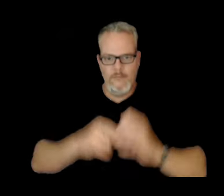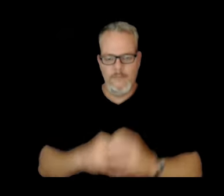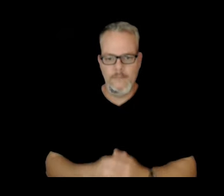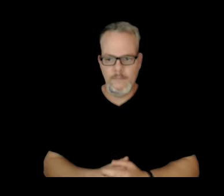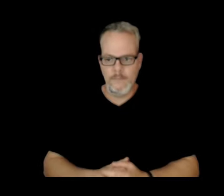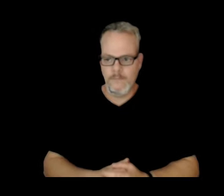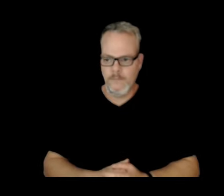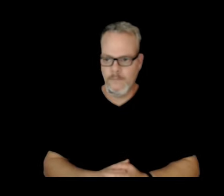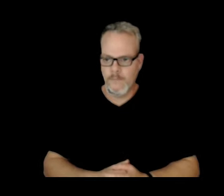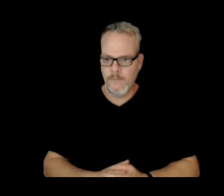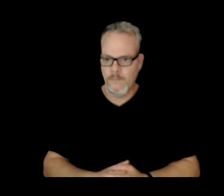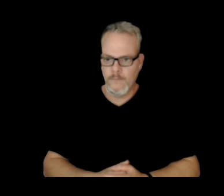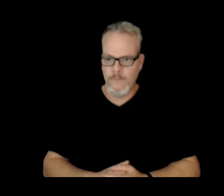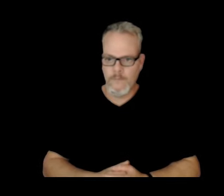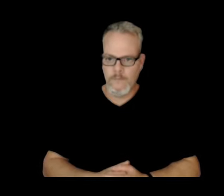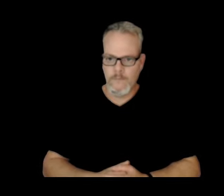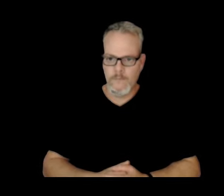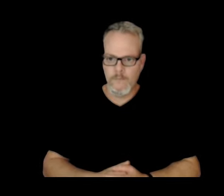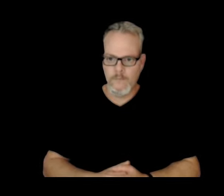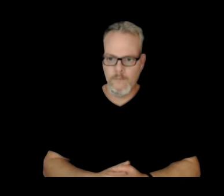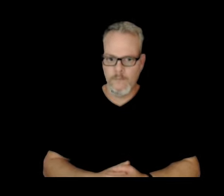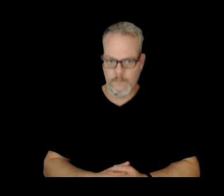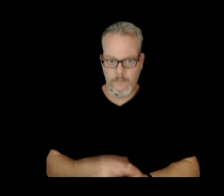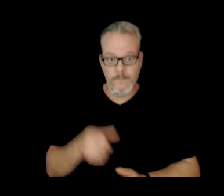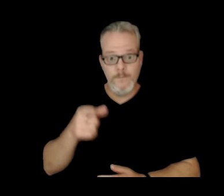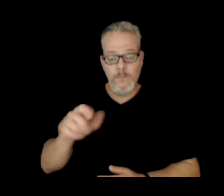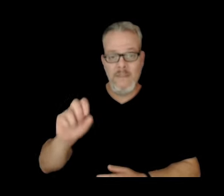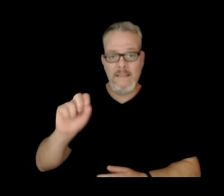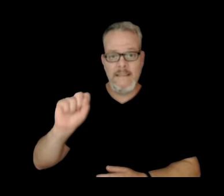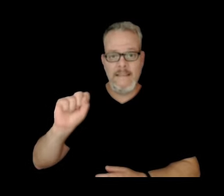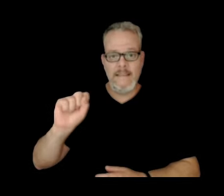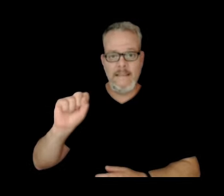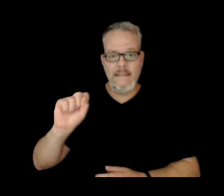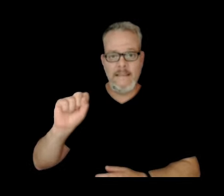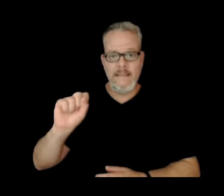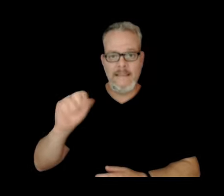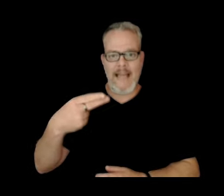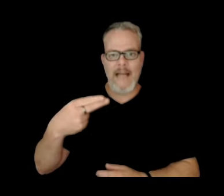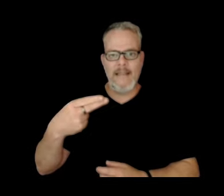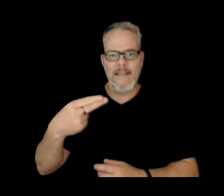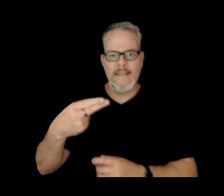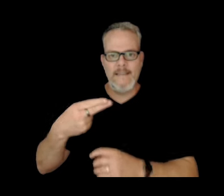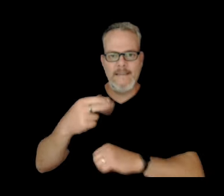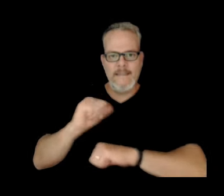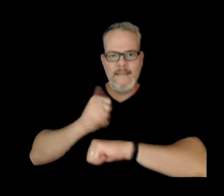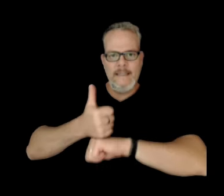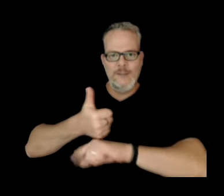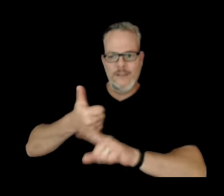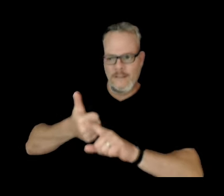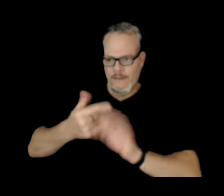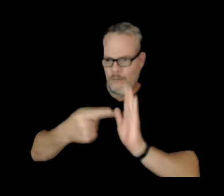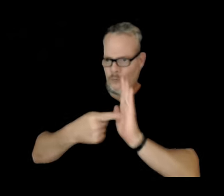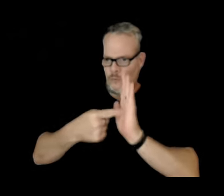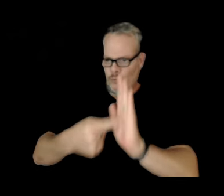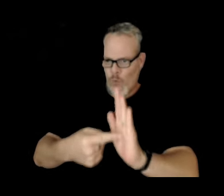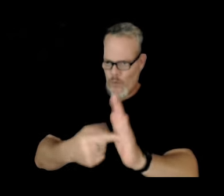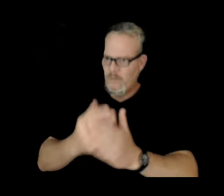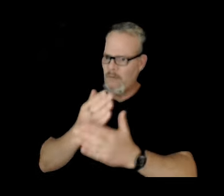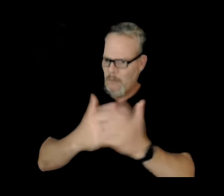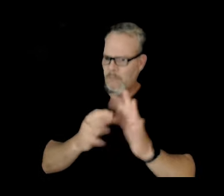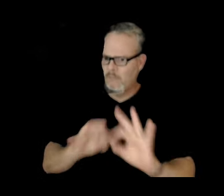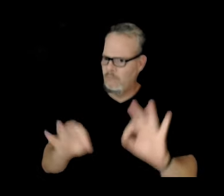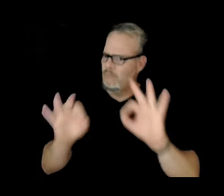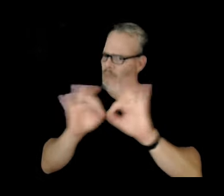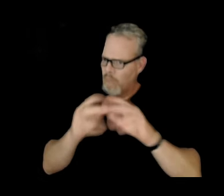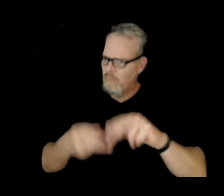Looking at the ground tilt signal this is the Sand Hill Station. We are still showing significant inflation especially in